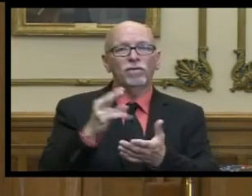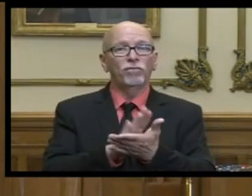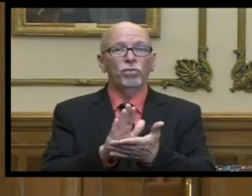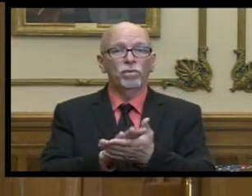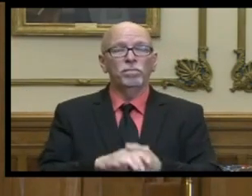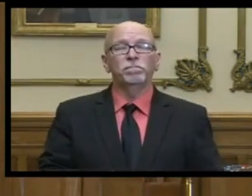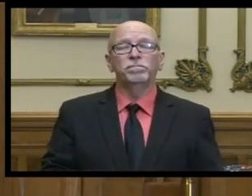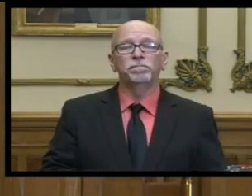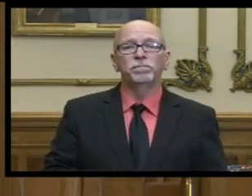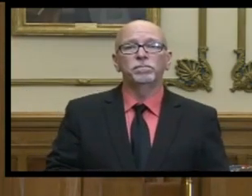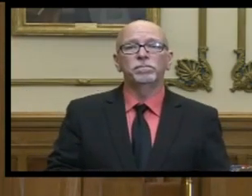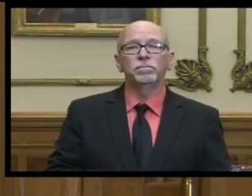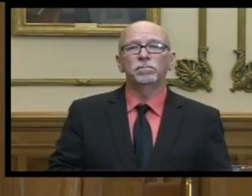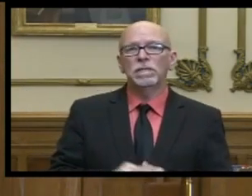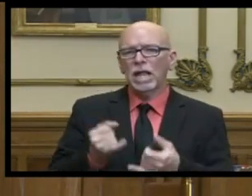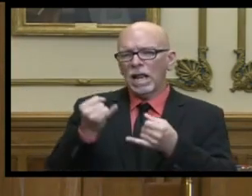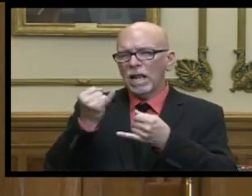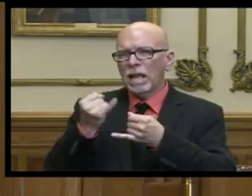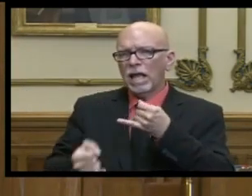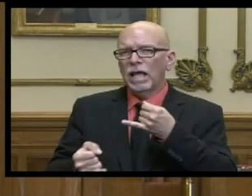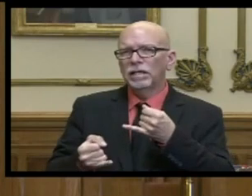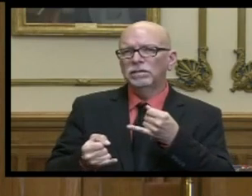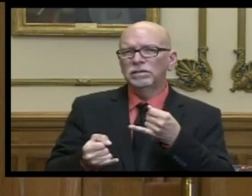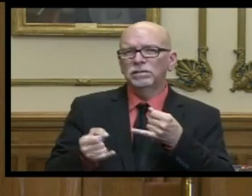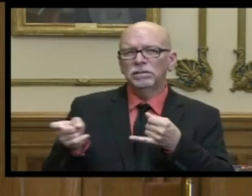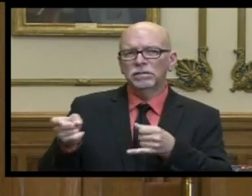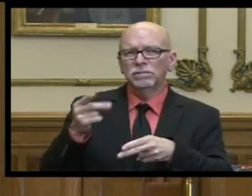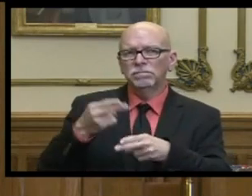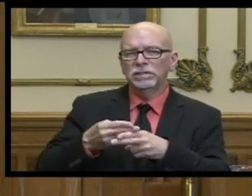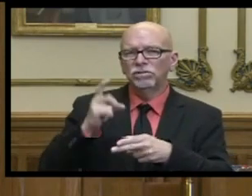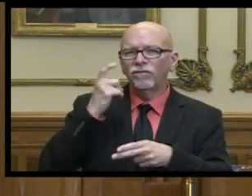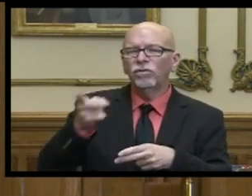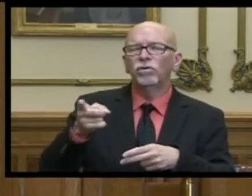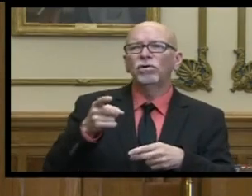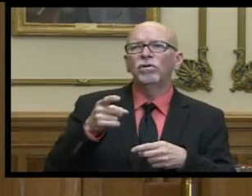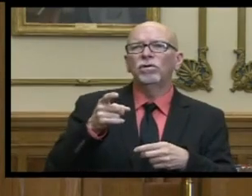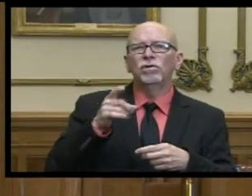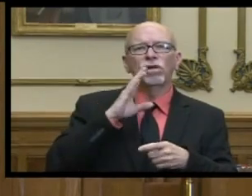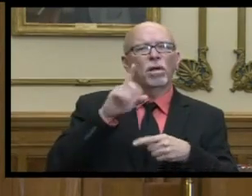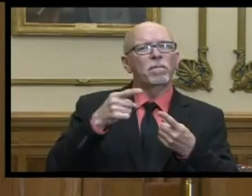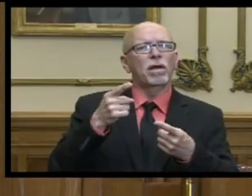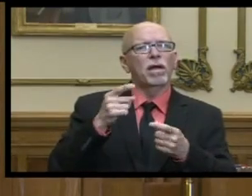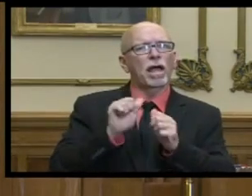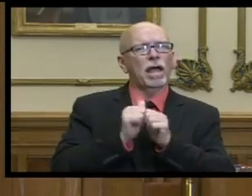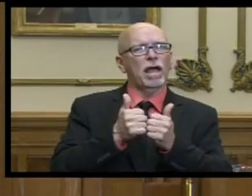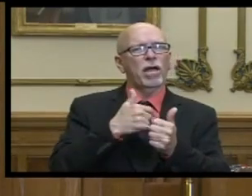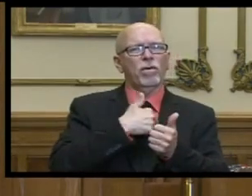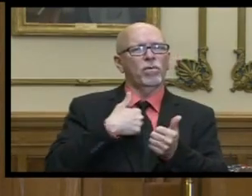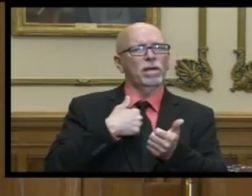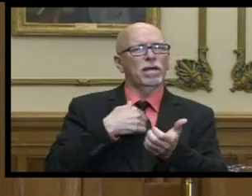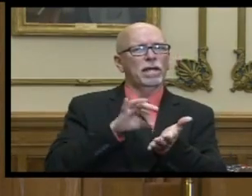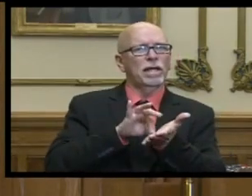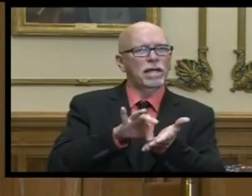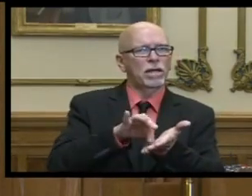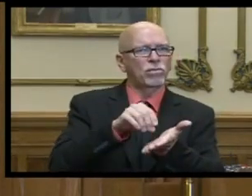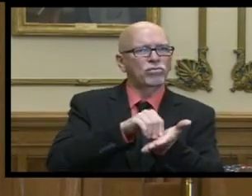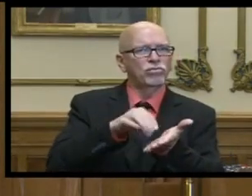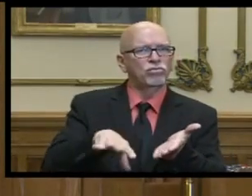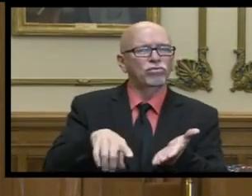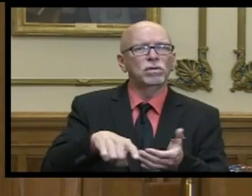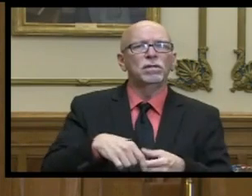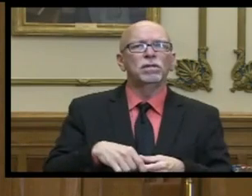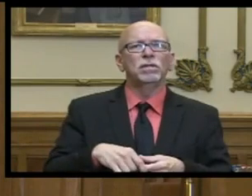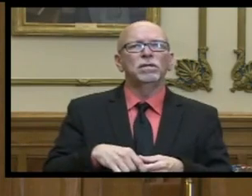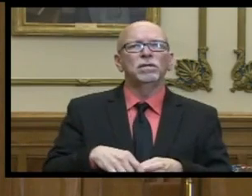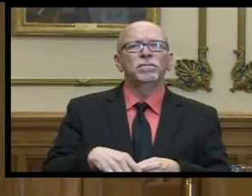i think the uh last item that you had mentioned governor was talking about you know how do we count the students and as you mentioned